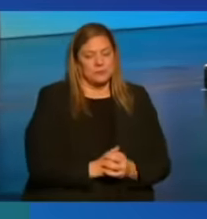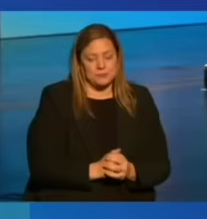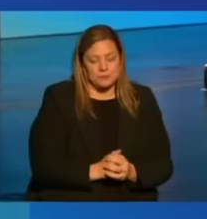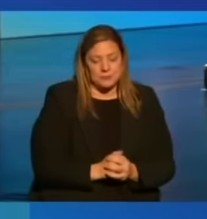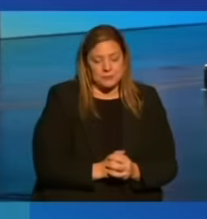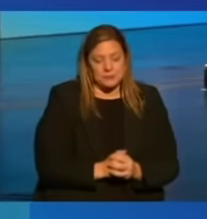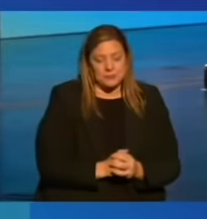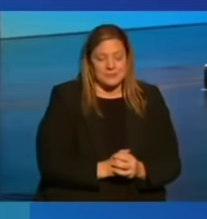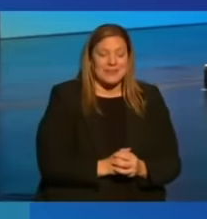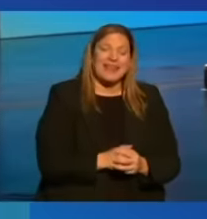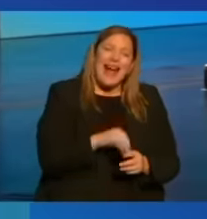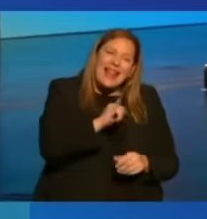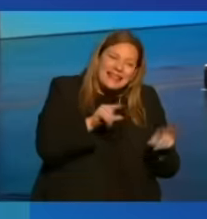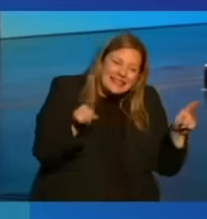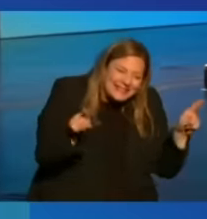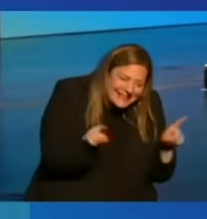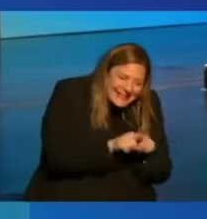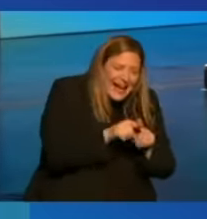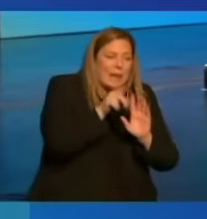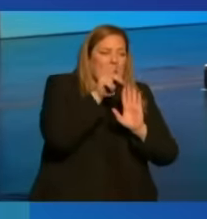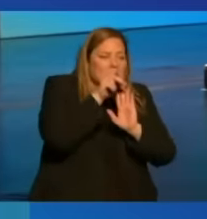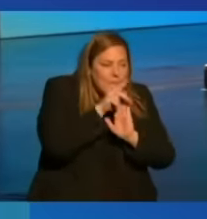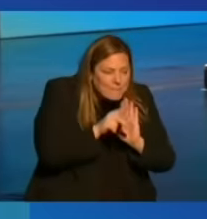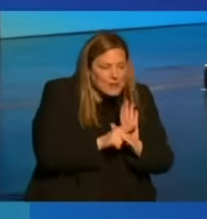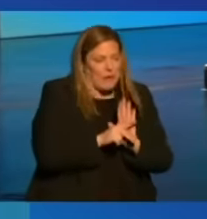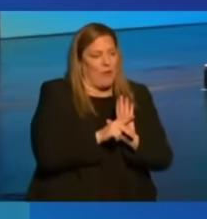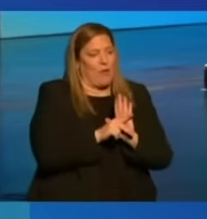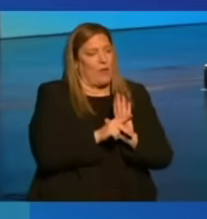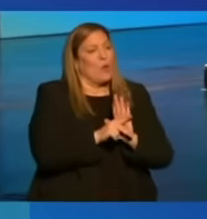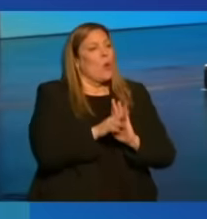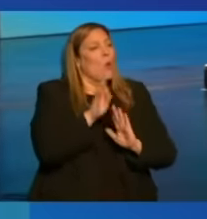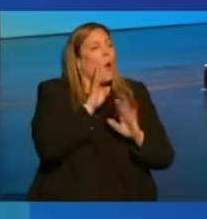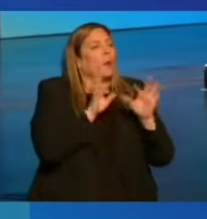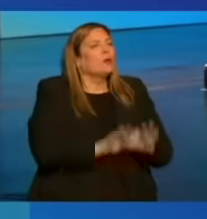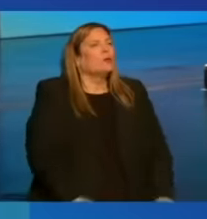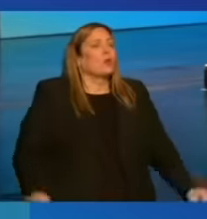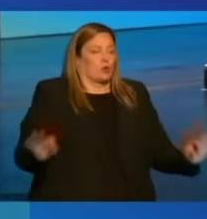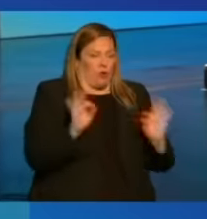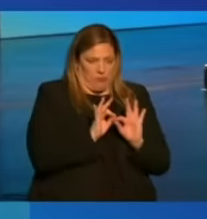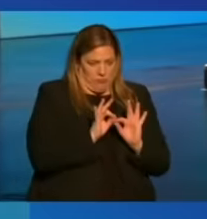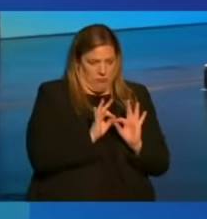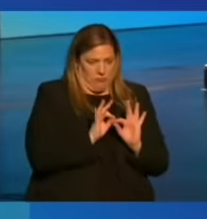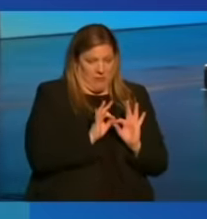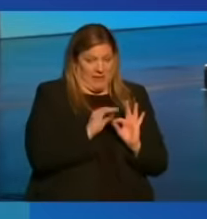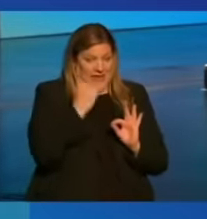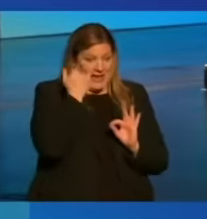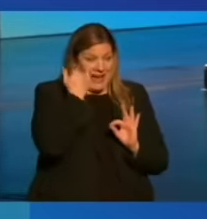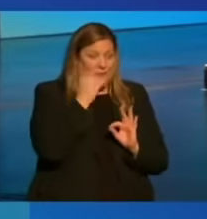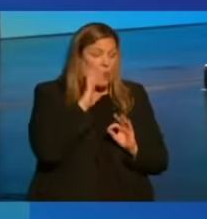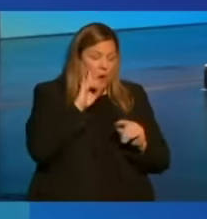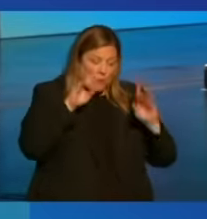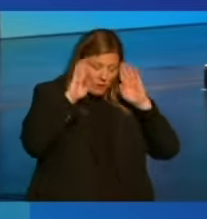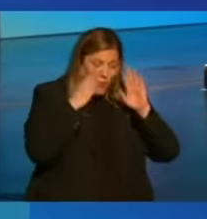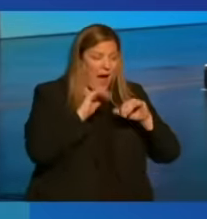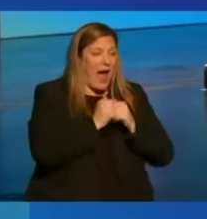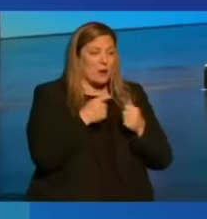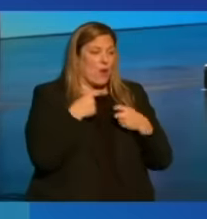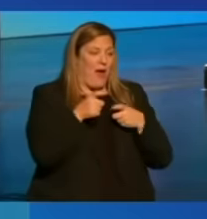And that same principle is going to be crucial if we're going to deal with climate change.